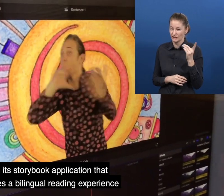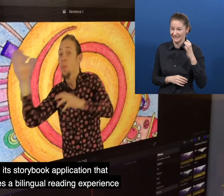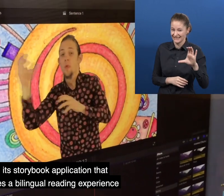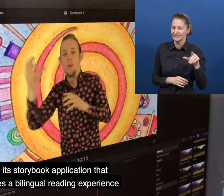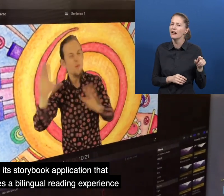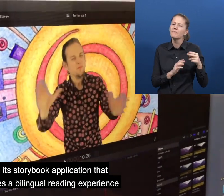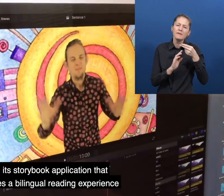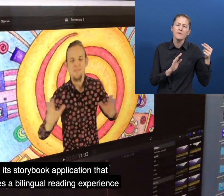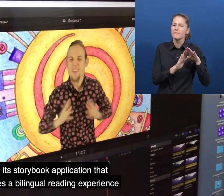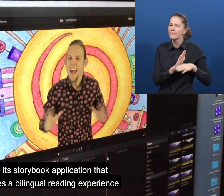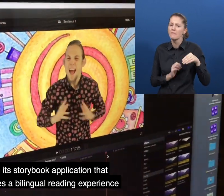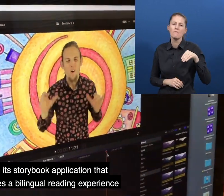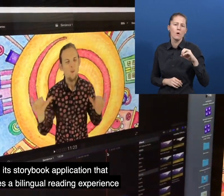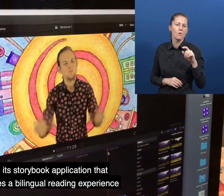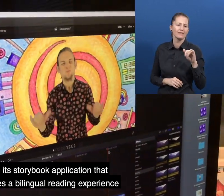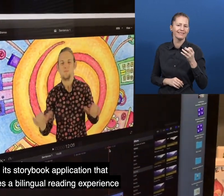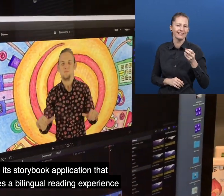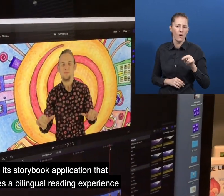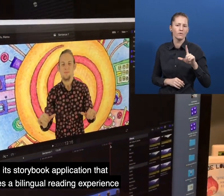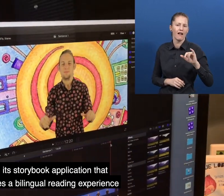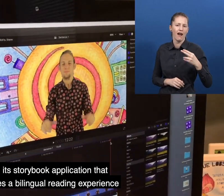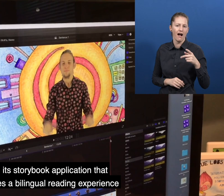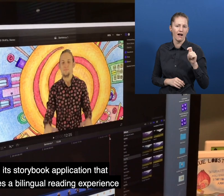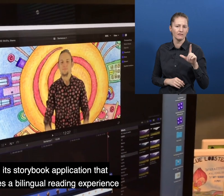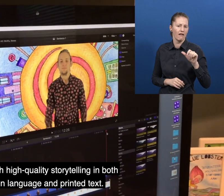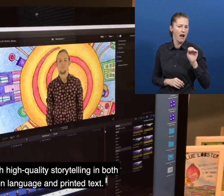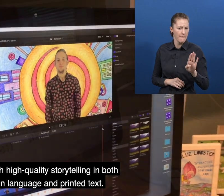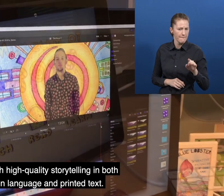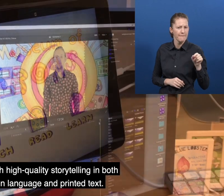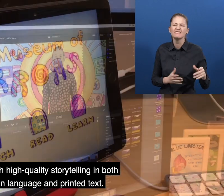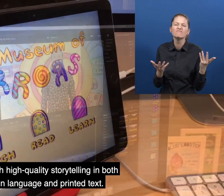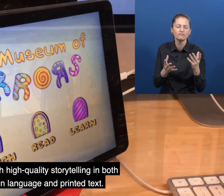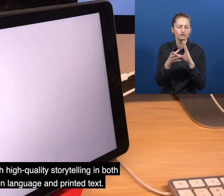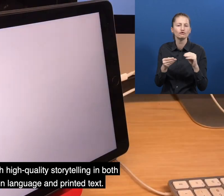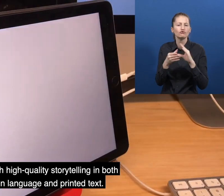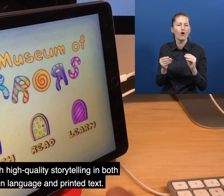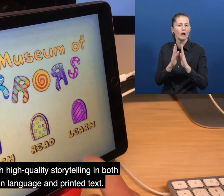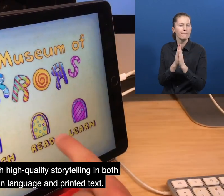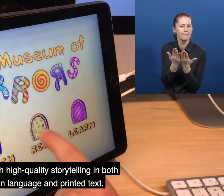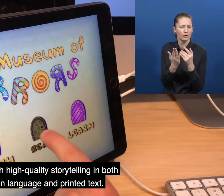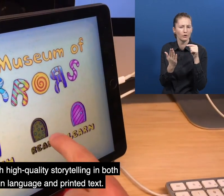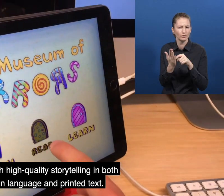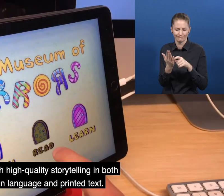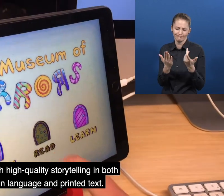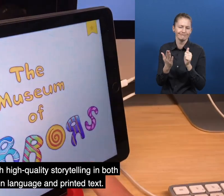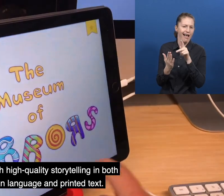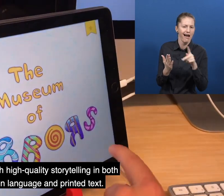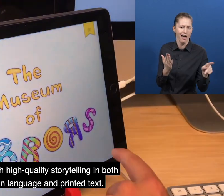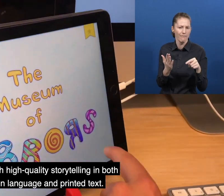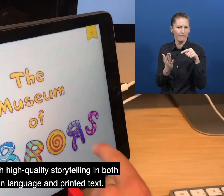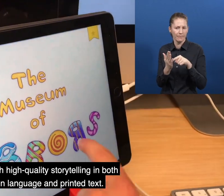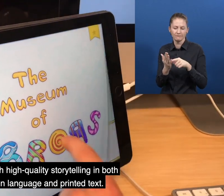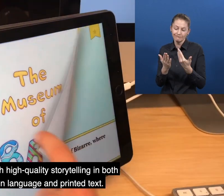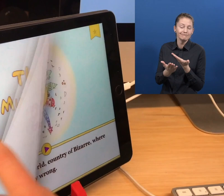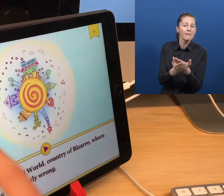storybook application that provides a bilingual reading experience through high-quality storytelling in both sign language and